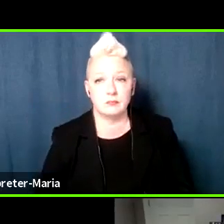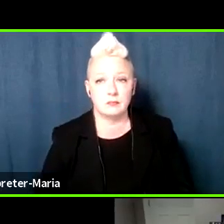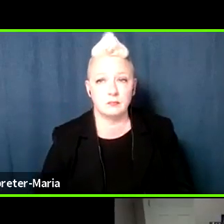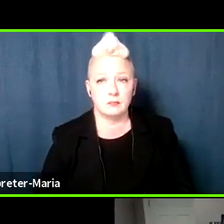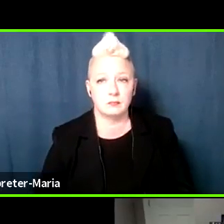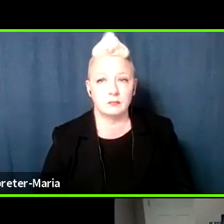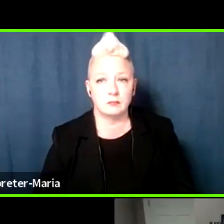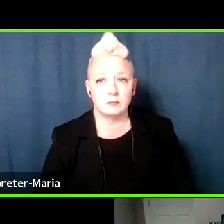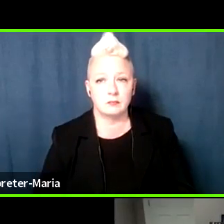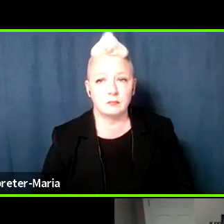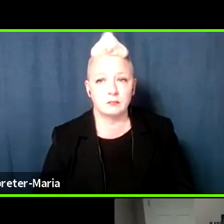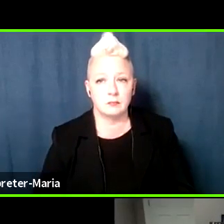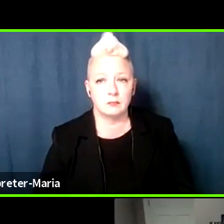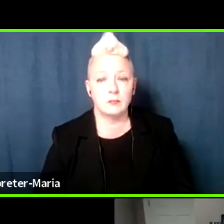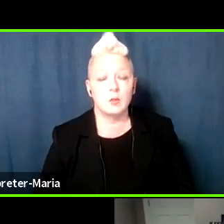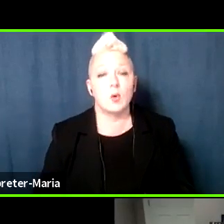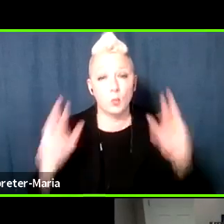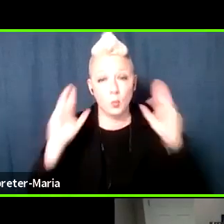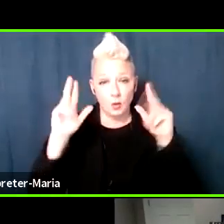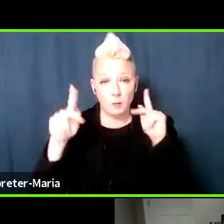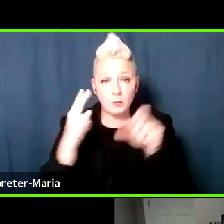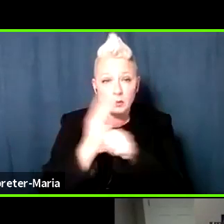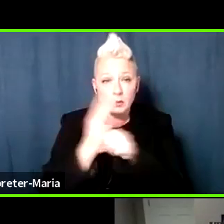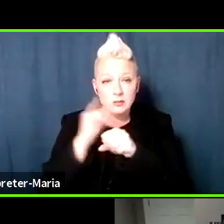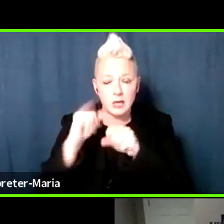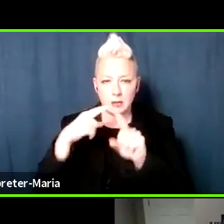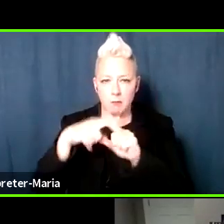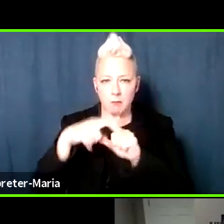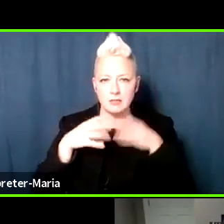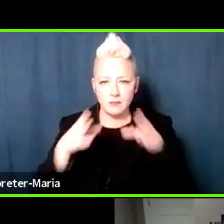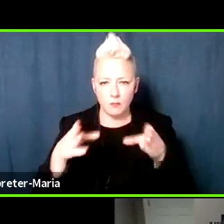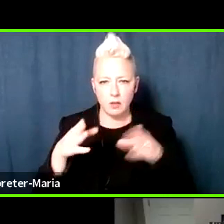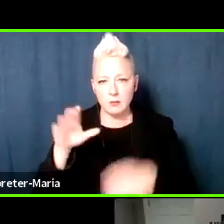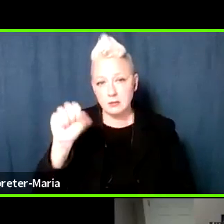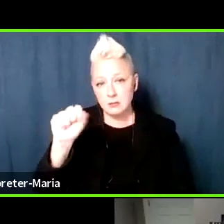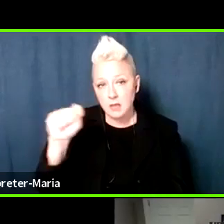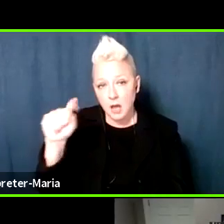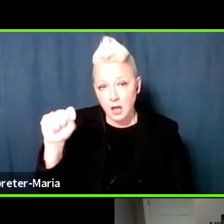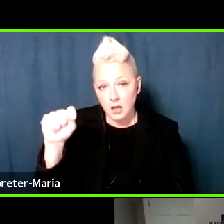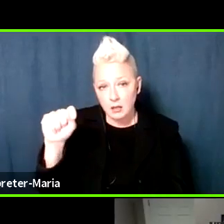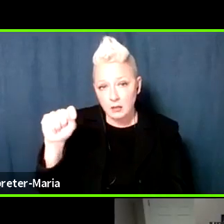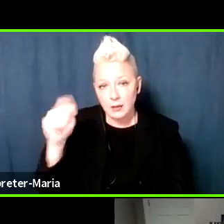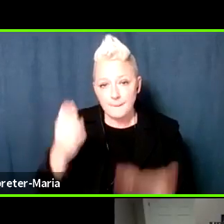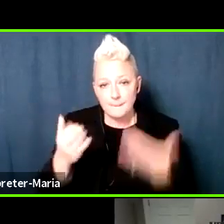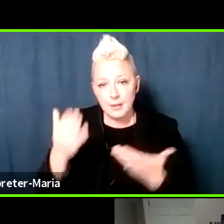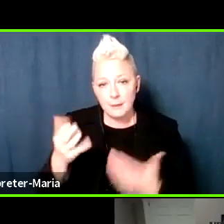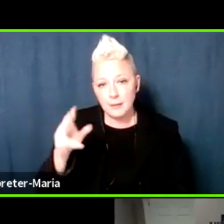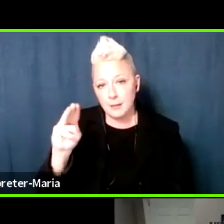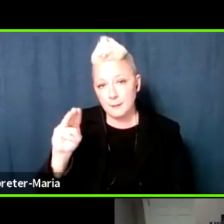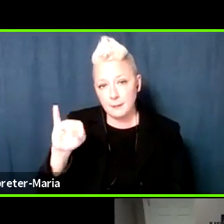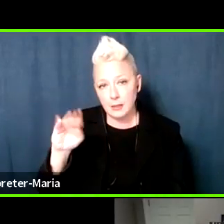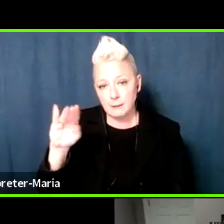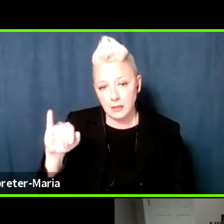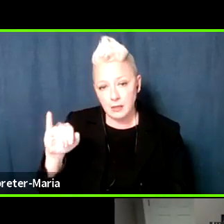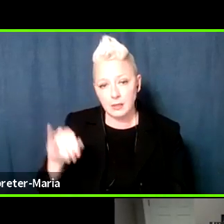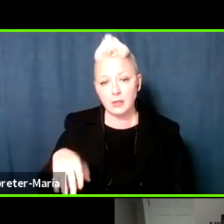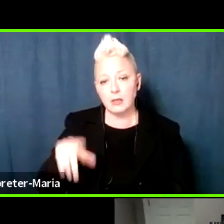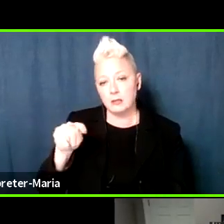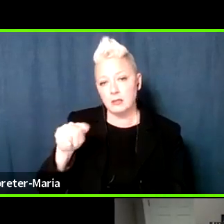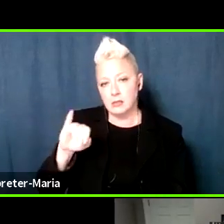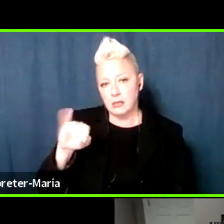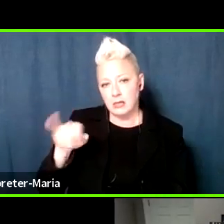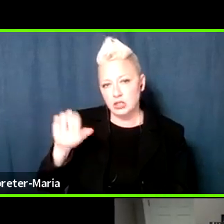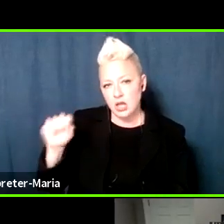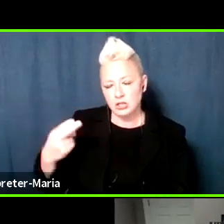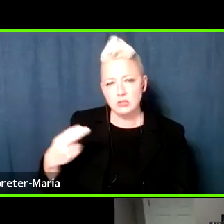use it in that positive way. But Scott and Mimi as well, and Tejas, how